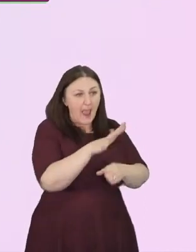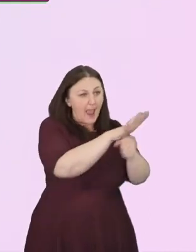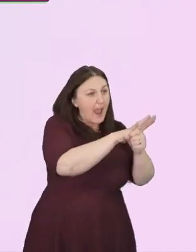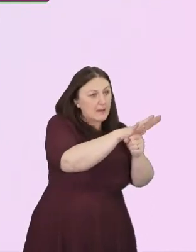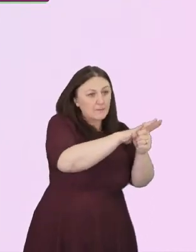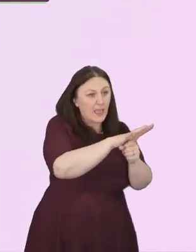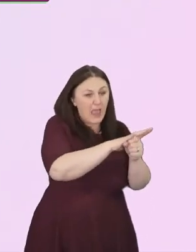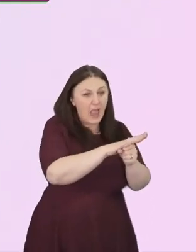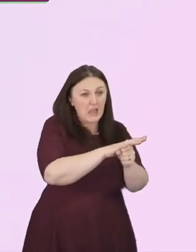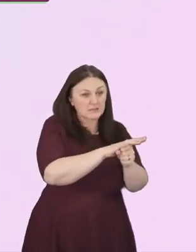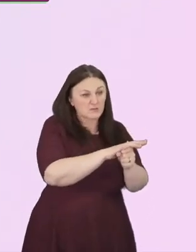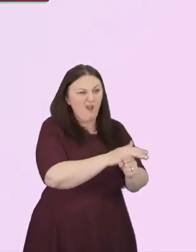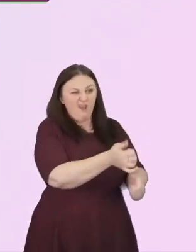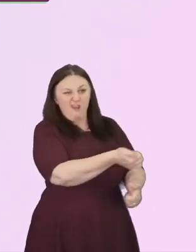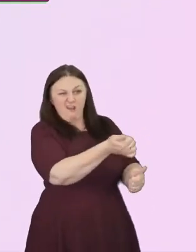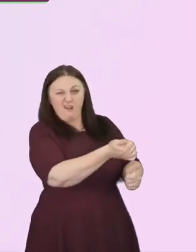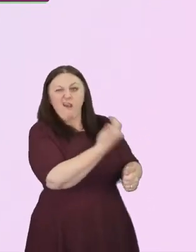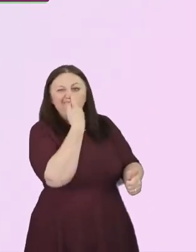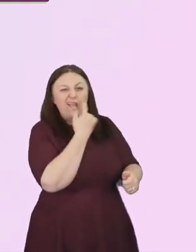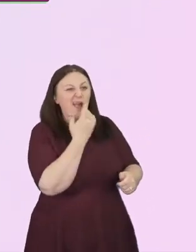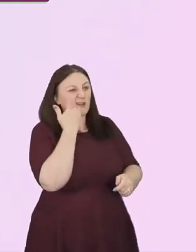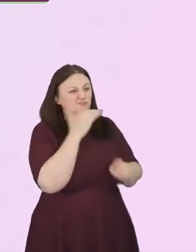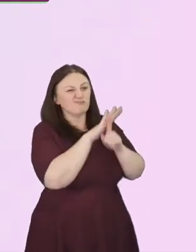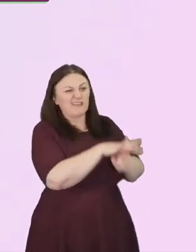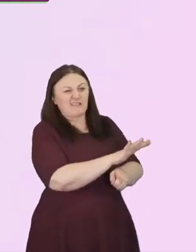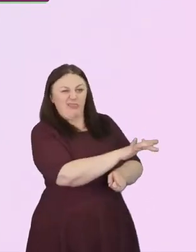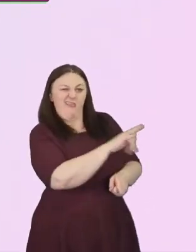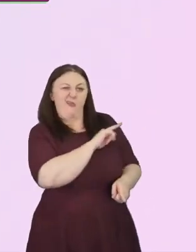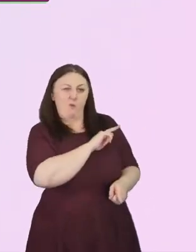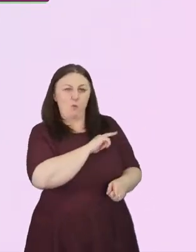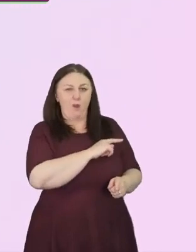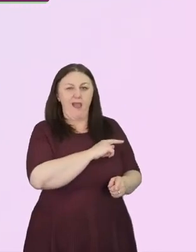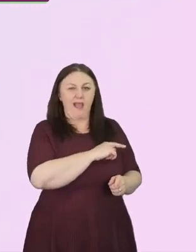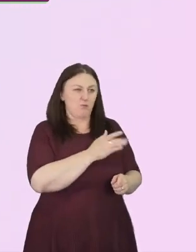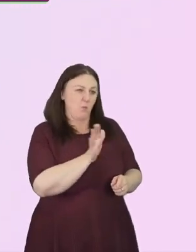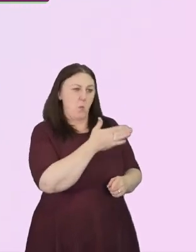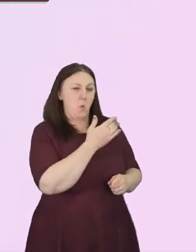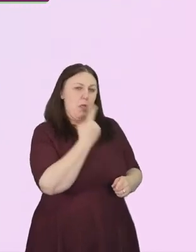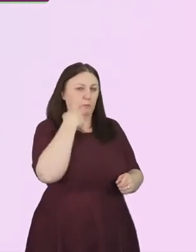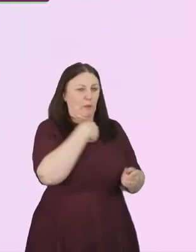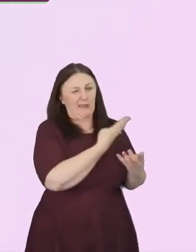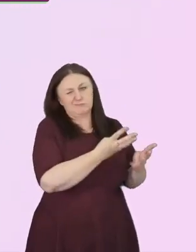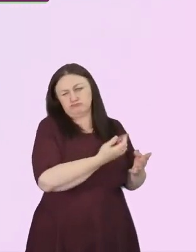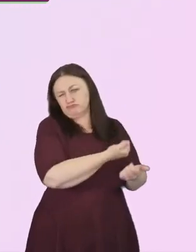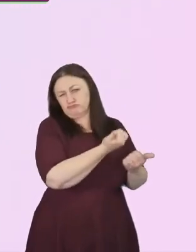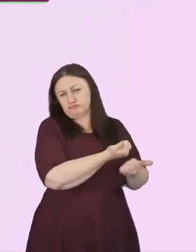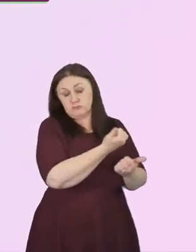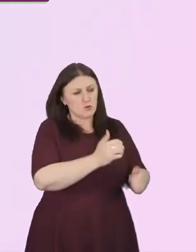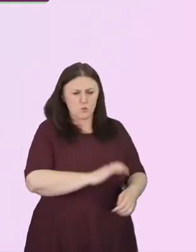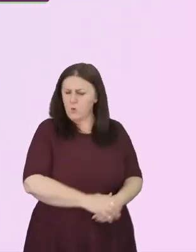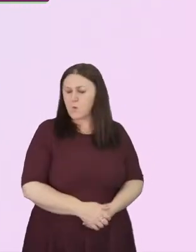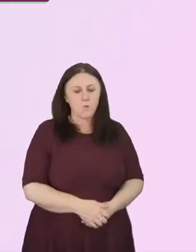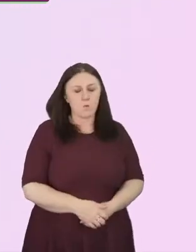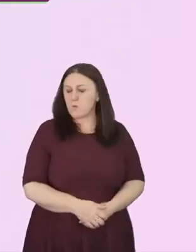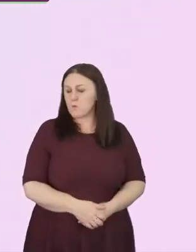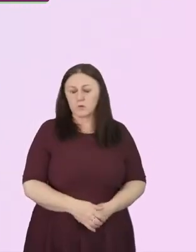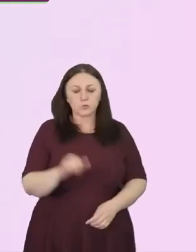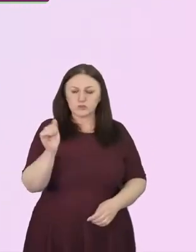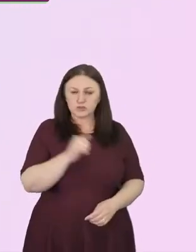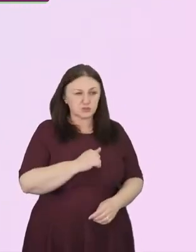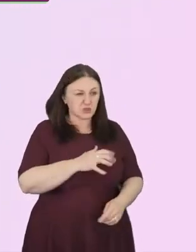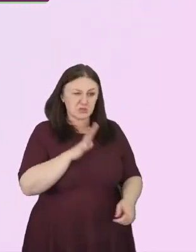racist just because we're surrounded by white people. We need to challenge things when we see them, when we hear them.